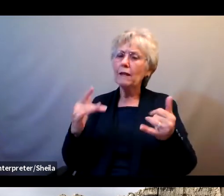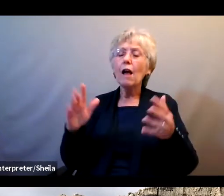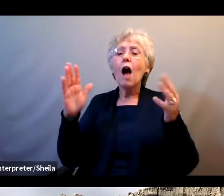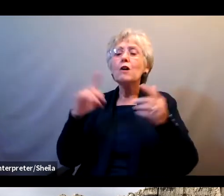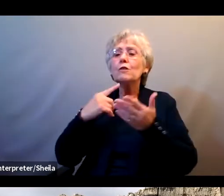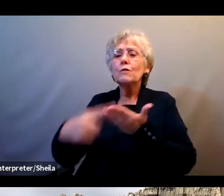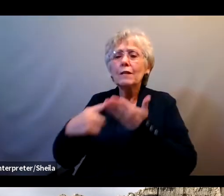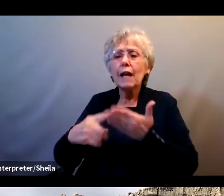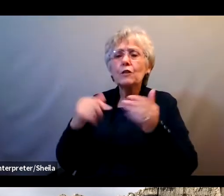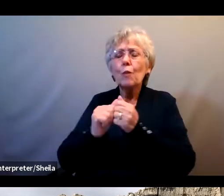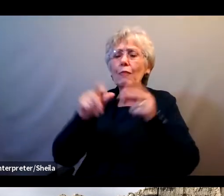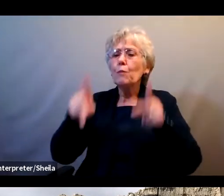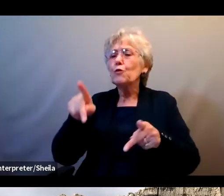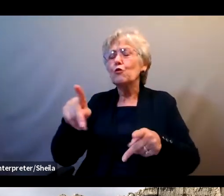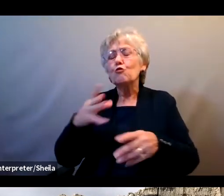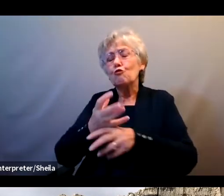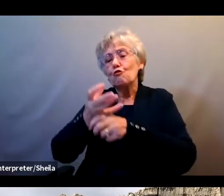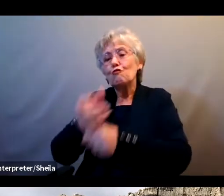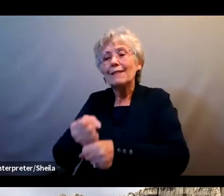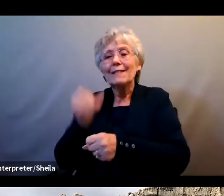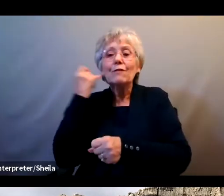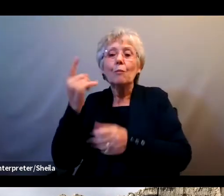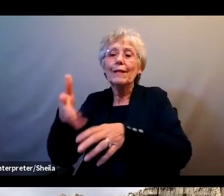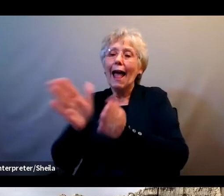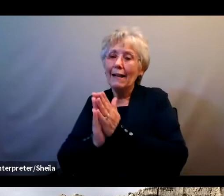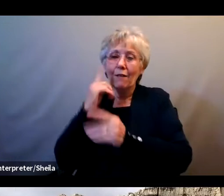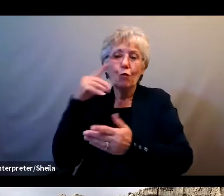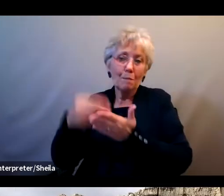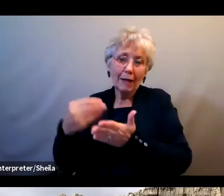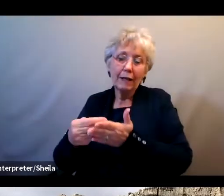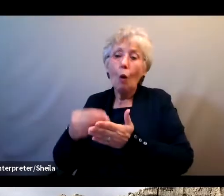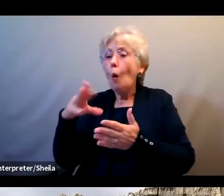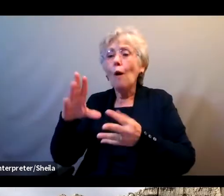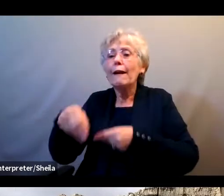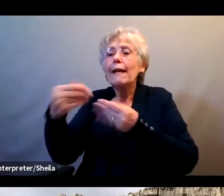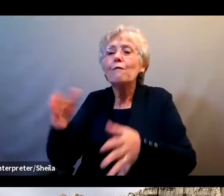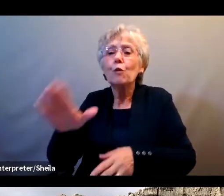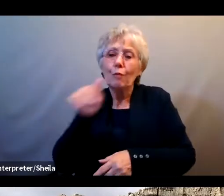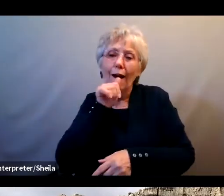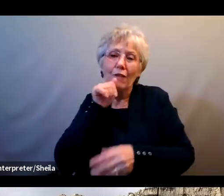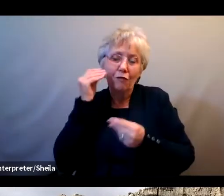if you're asked to send someone money or to give up your personal information.